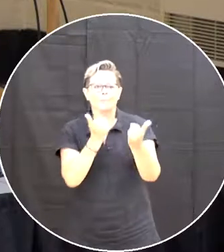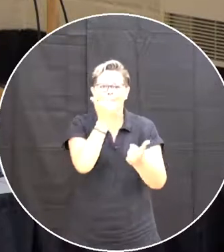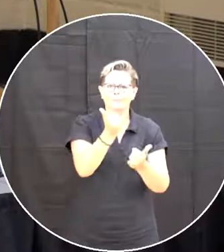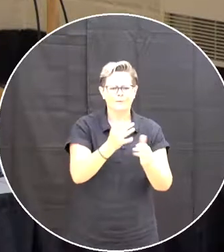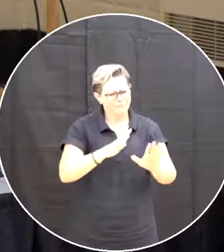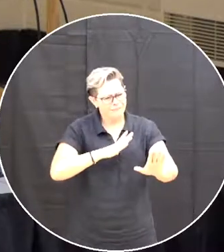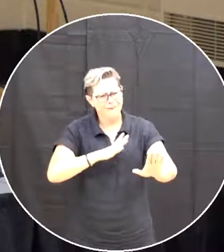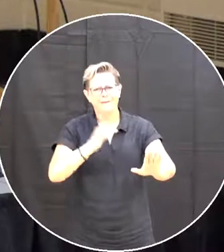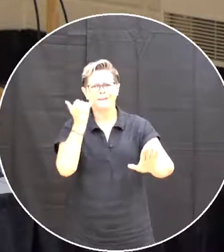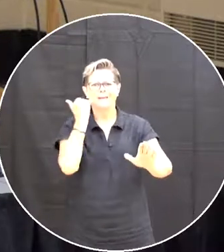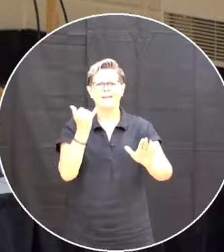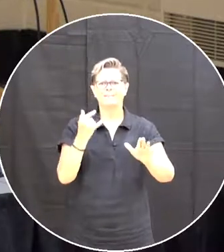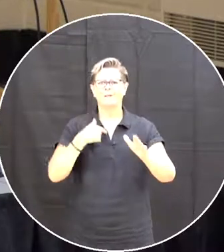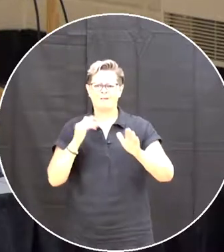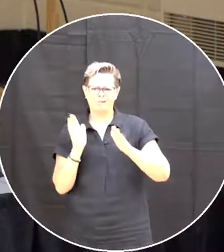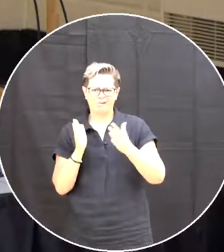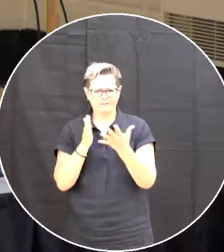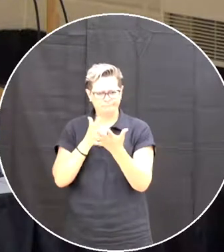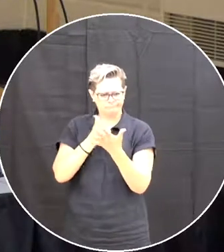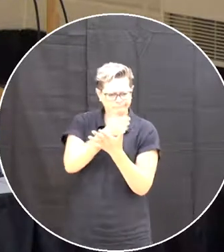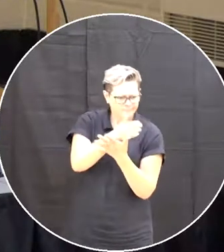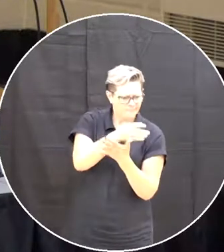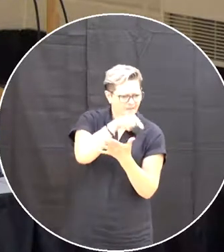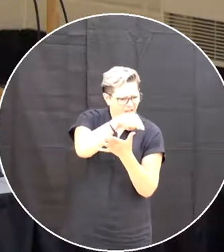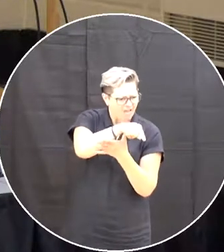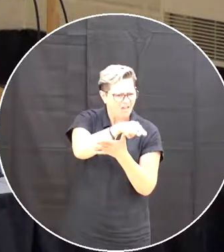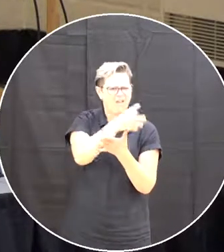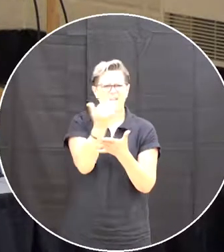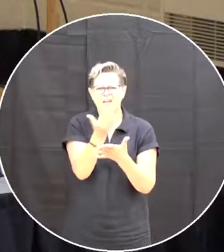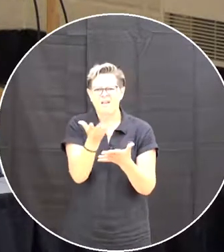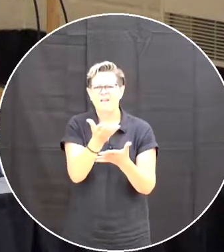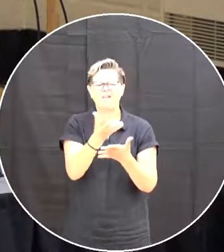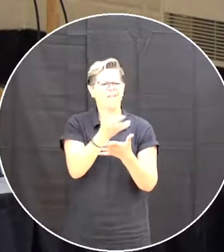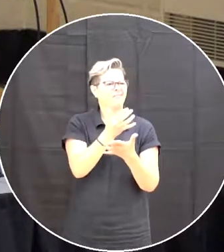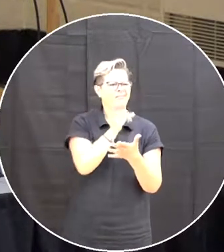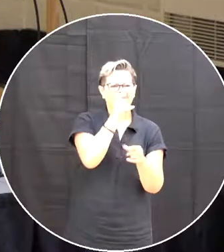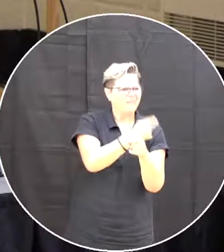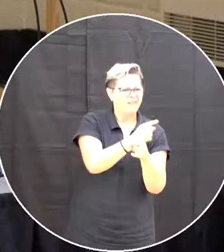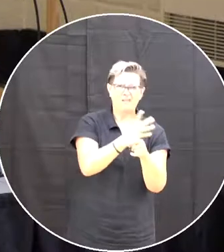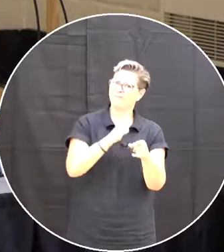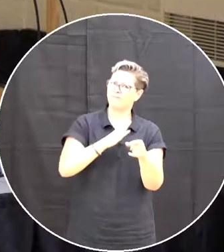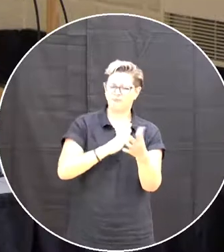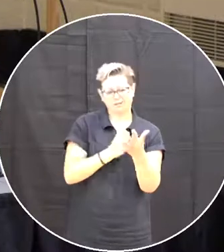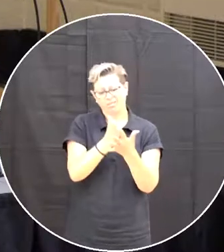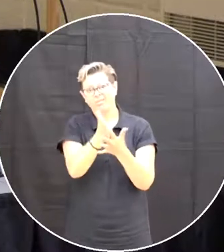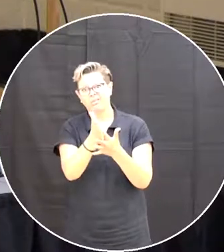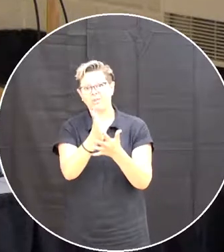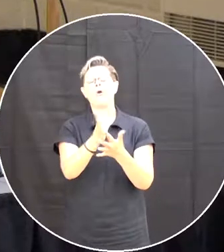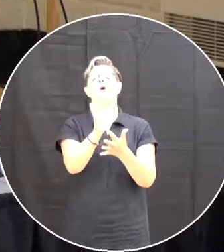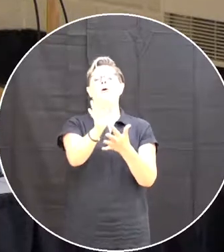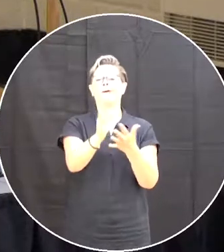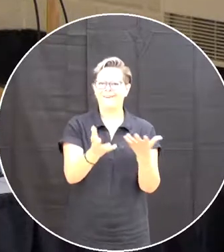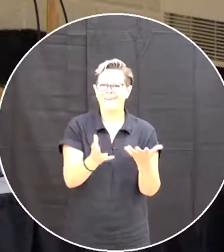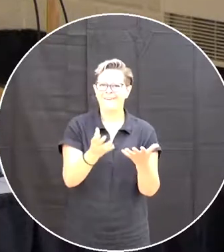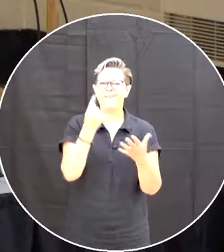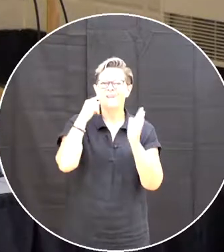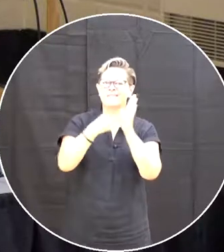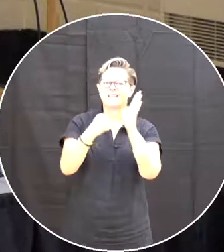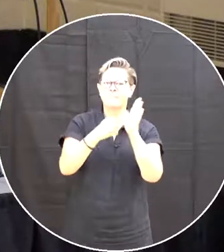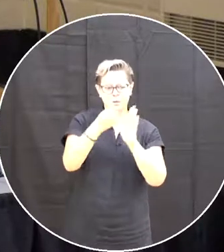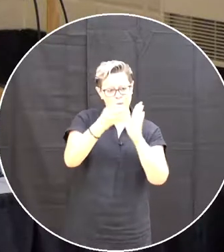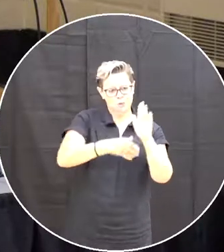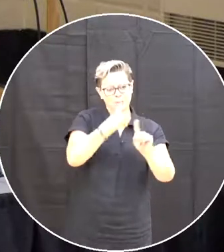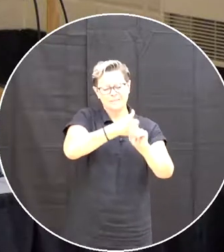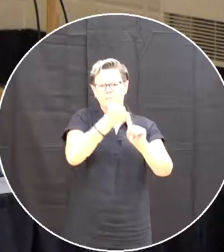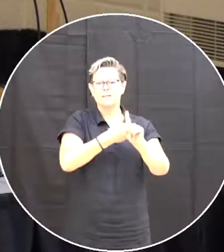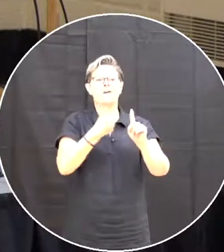okay To To go down one direction You heard An example earlier Uh Today Where Students went to Start a problem Thought